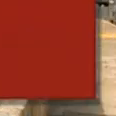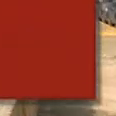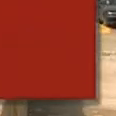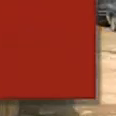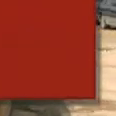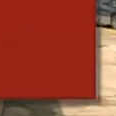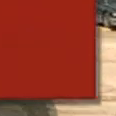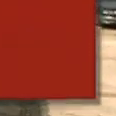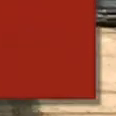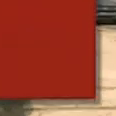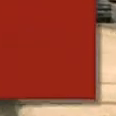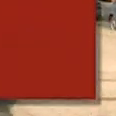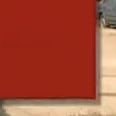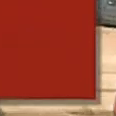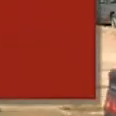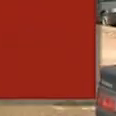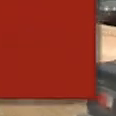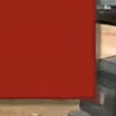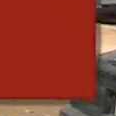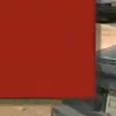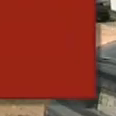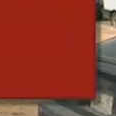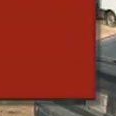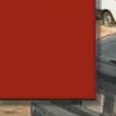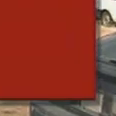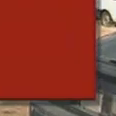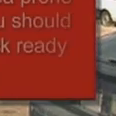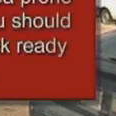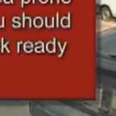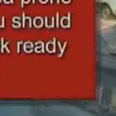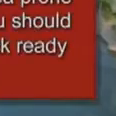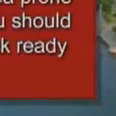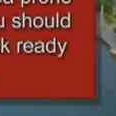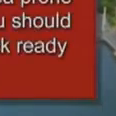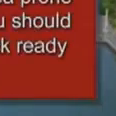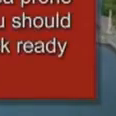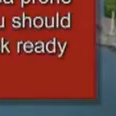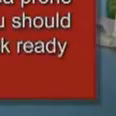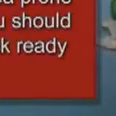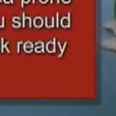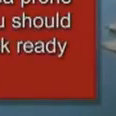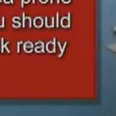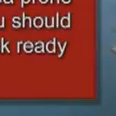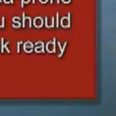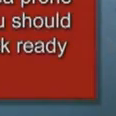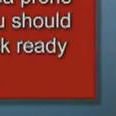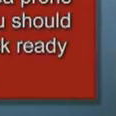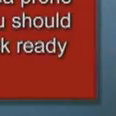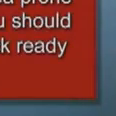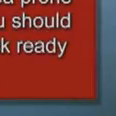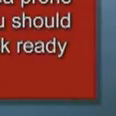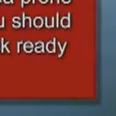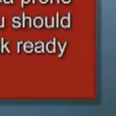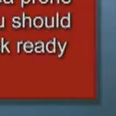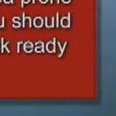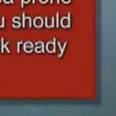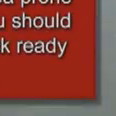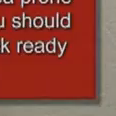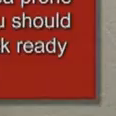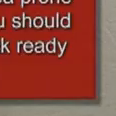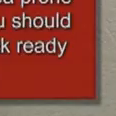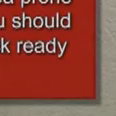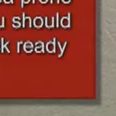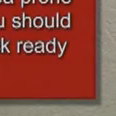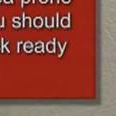low-lying coastal zone, you must have a tsunami response plan. If you live or work in an area prone to damages by a tsunami,